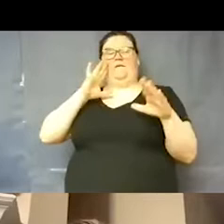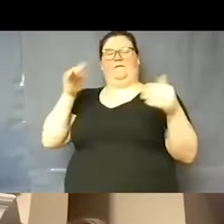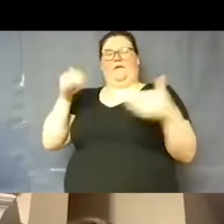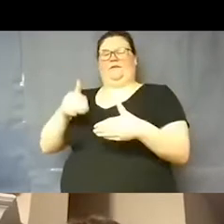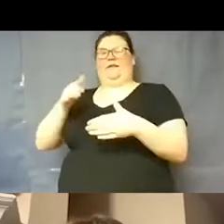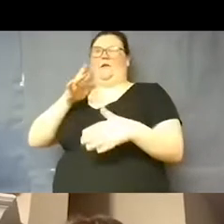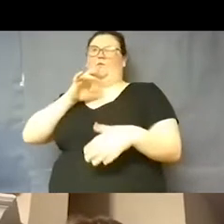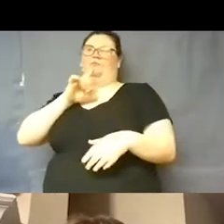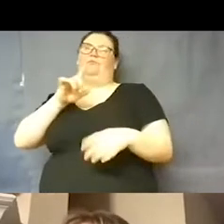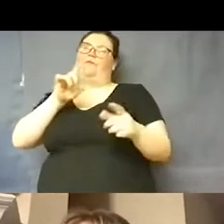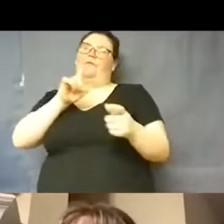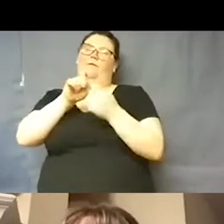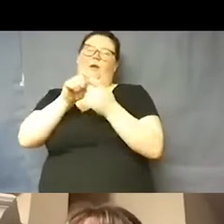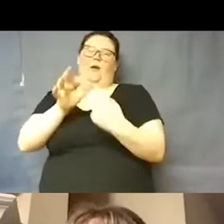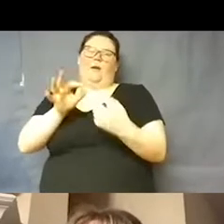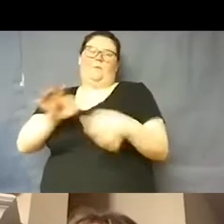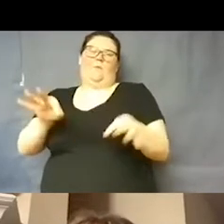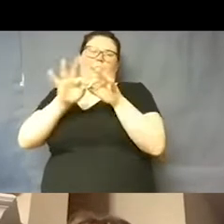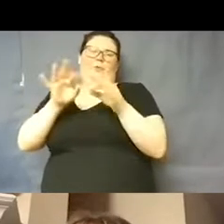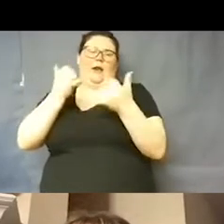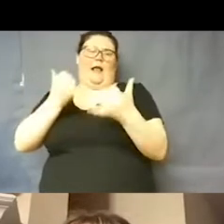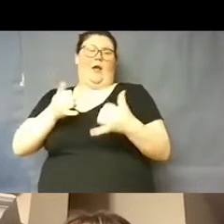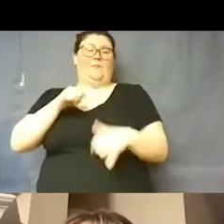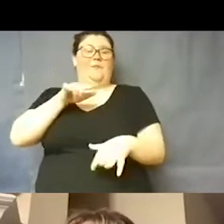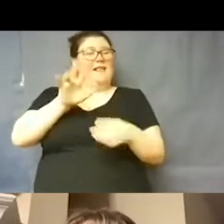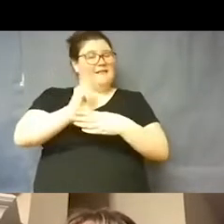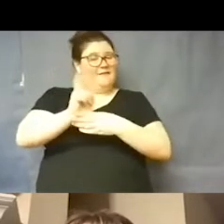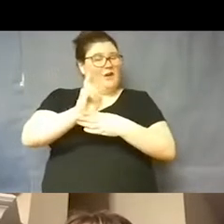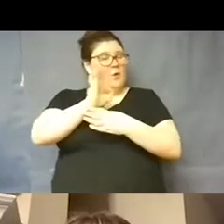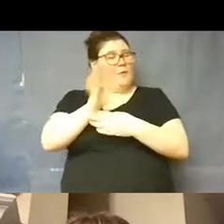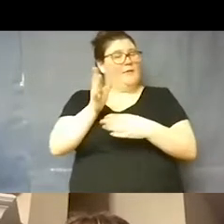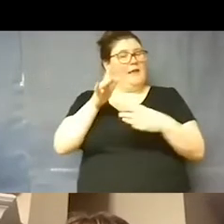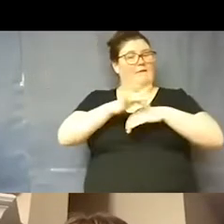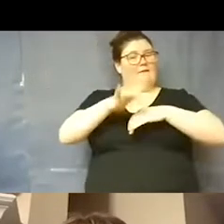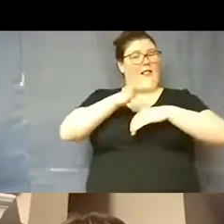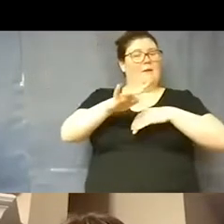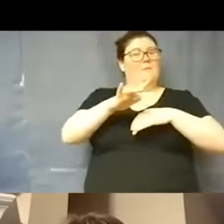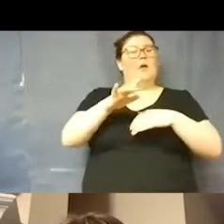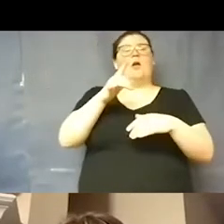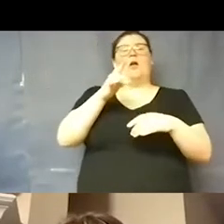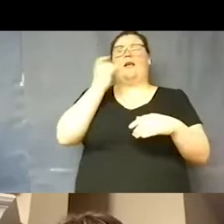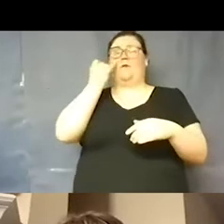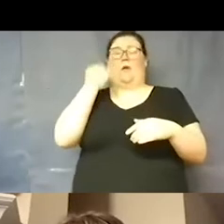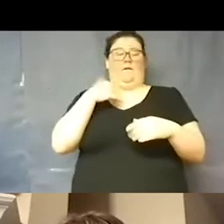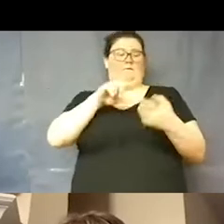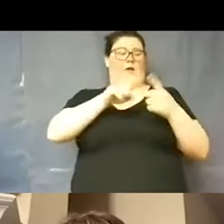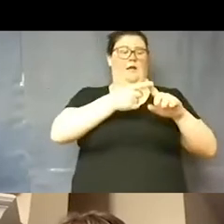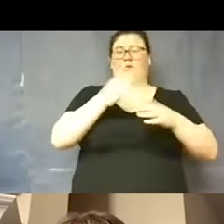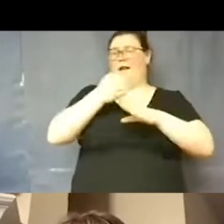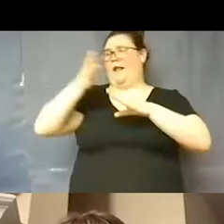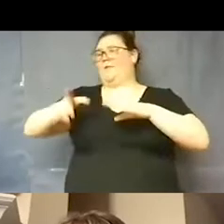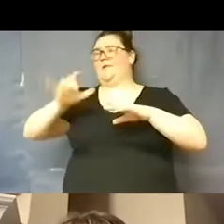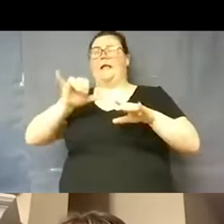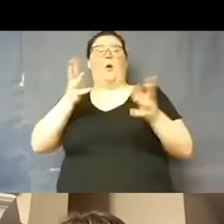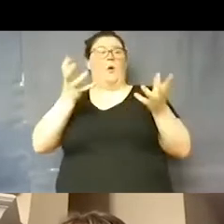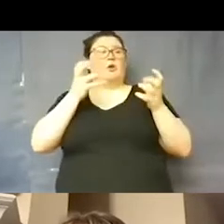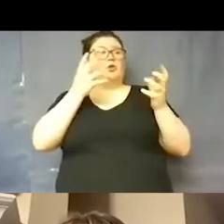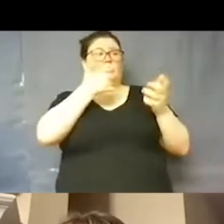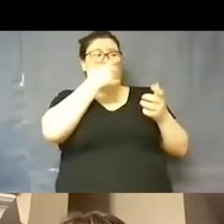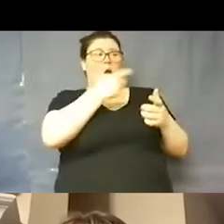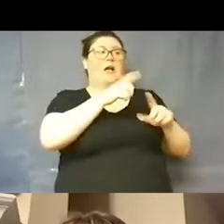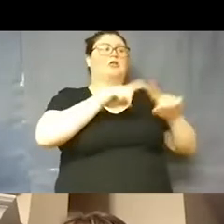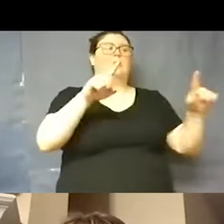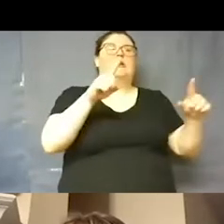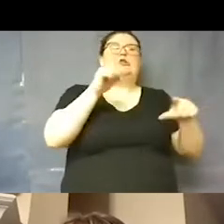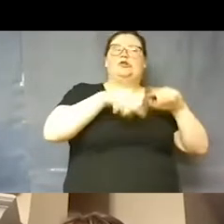So again, this video will be available on our website, so if you have friends or neighbors who wanted to watch this but couldn't join us, it will be available on our website